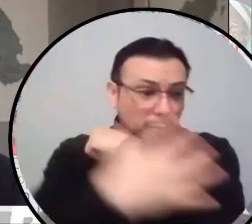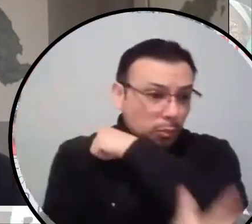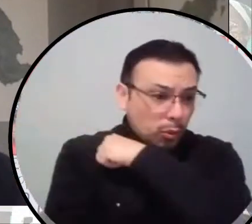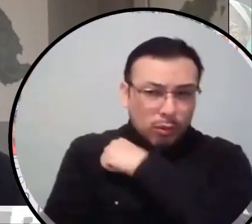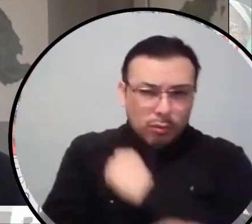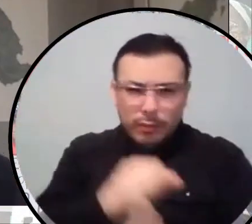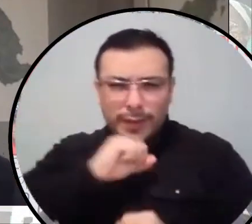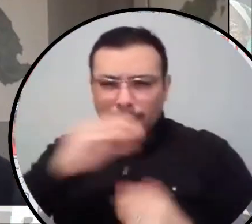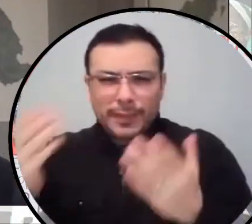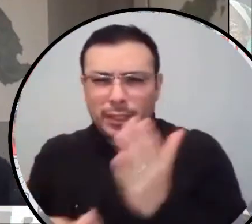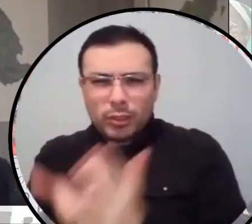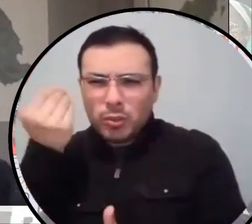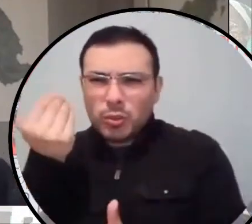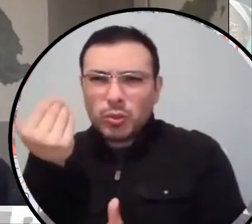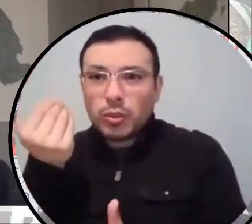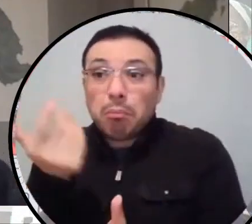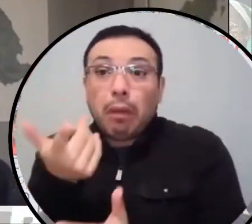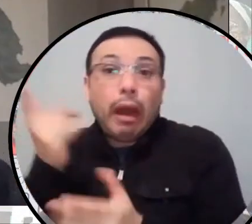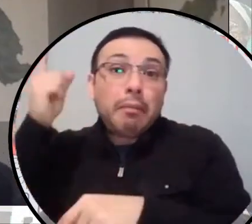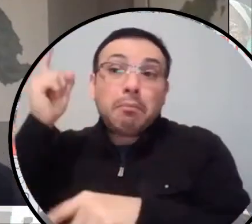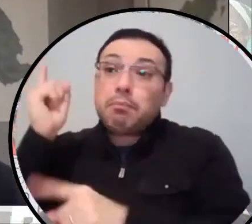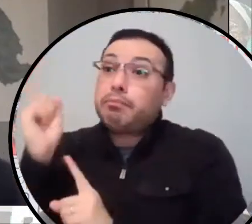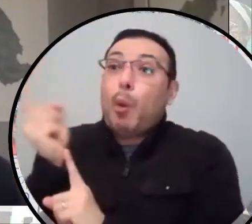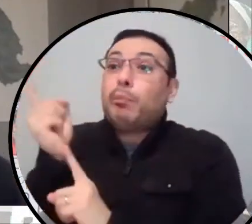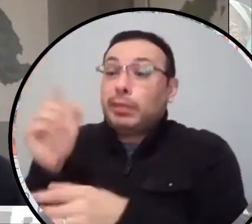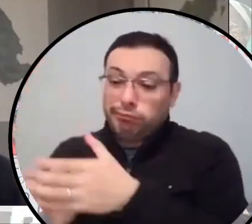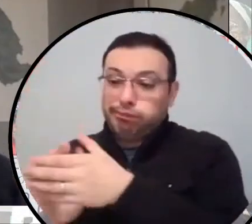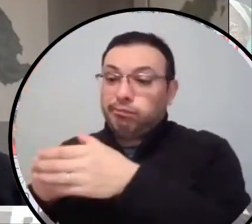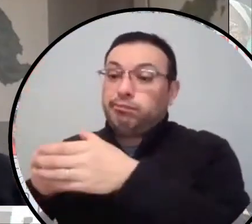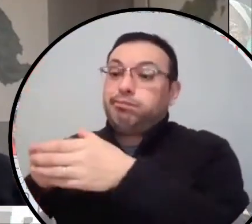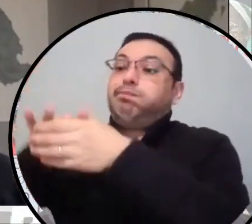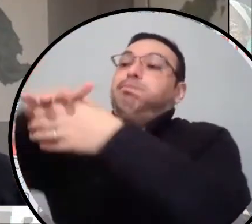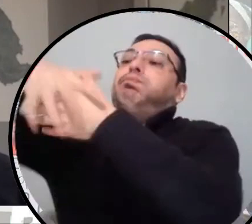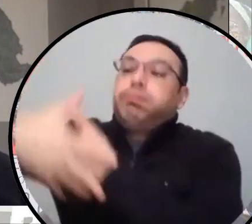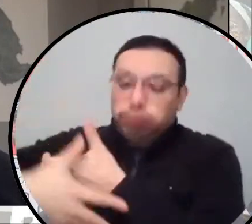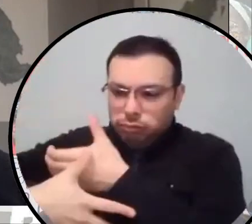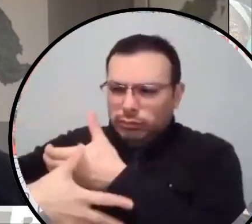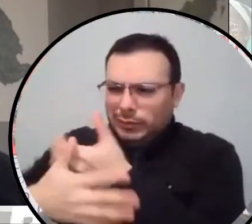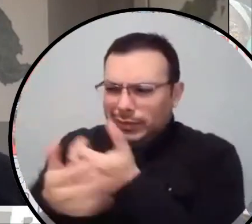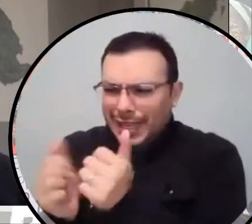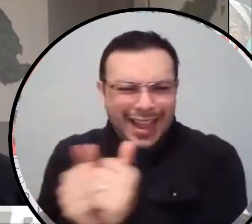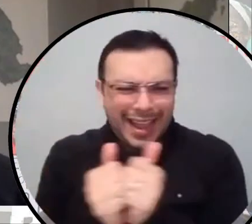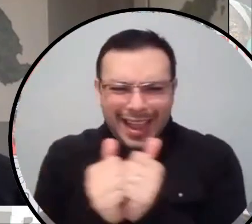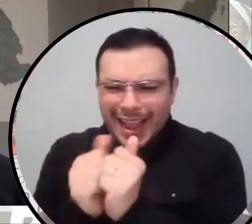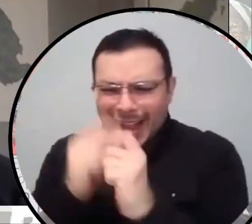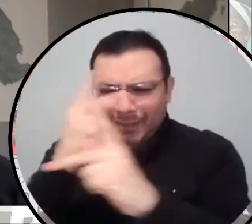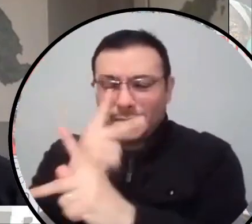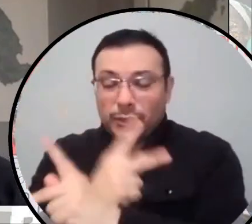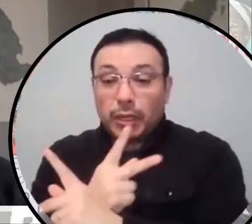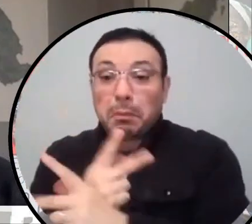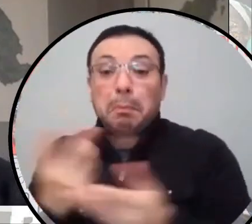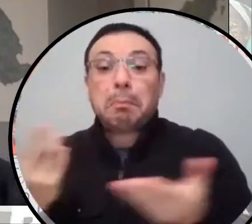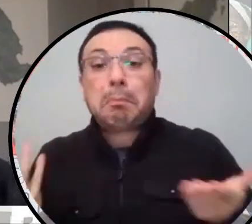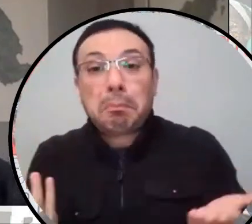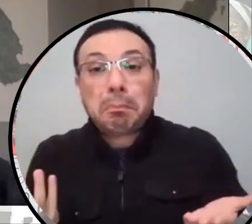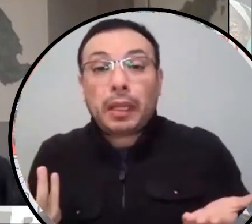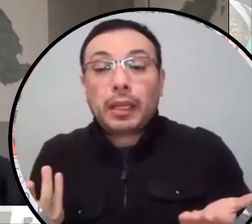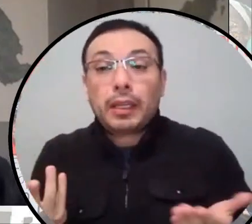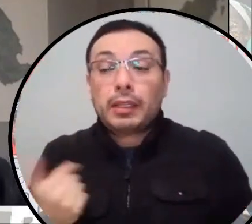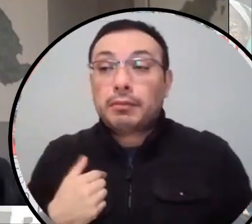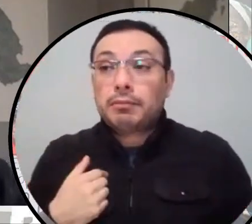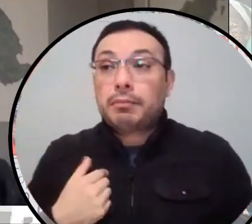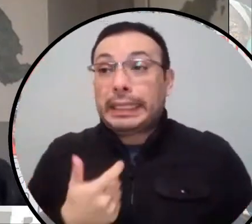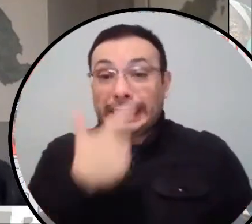why things, when they explode, they explode. But, um, it's, I never knew that in my lifetime, I would see people across the country